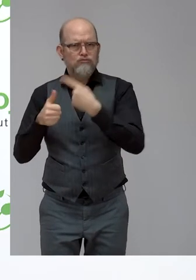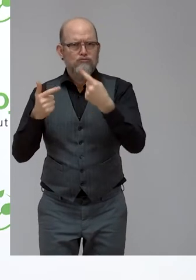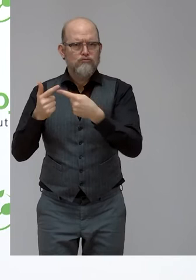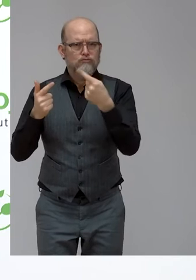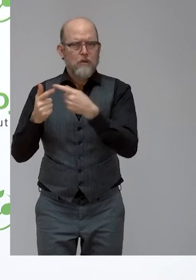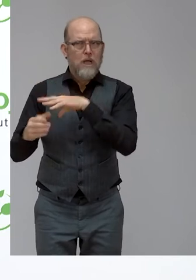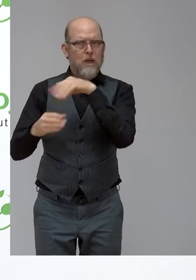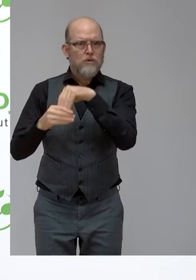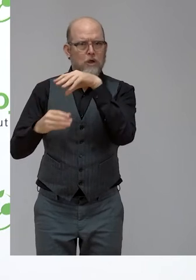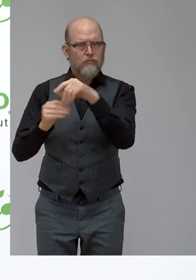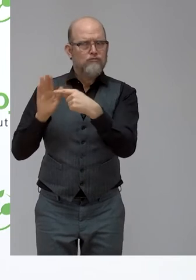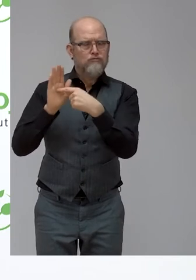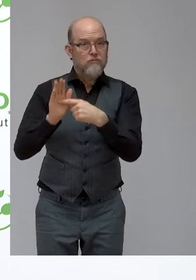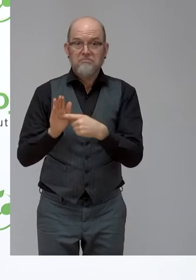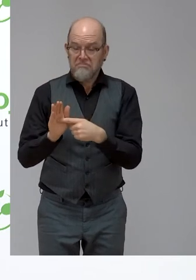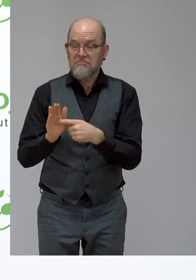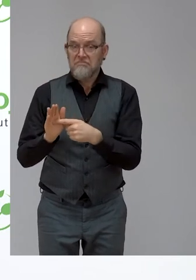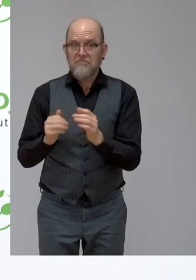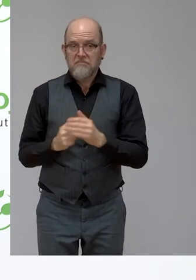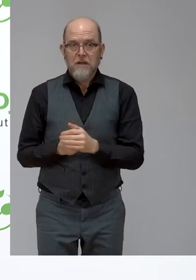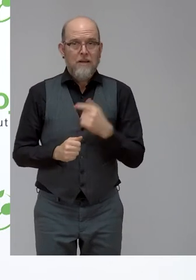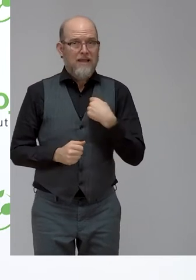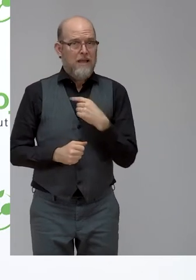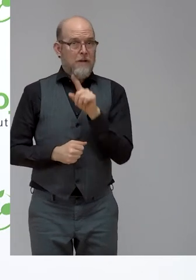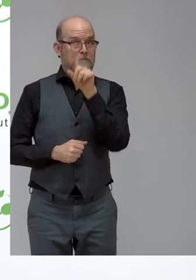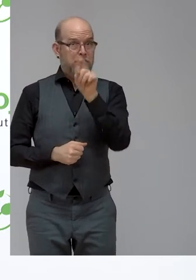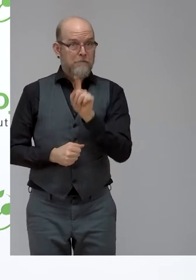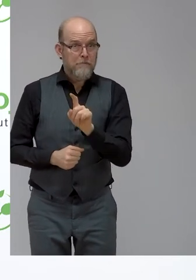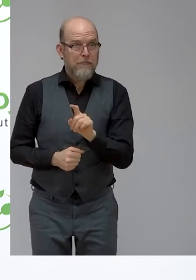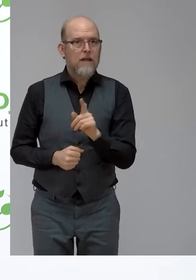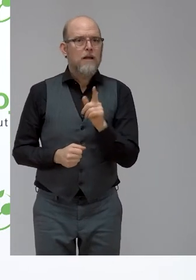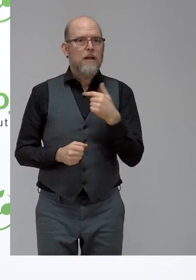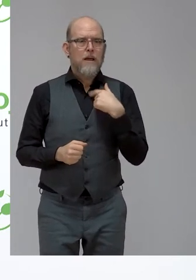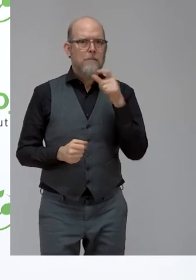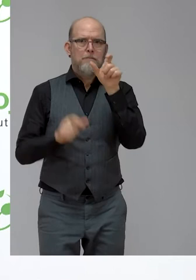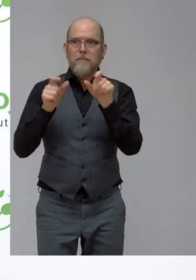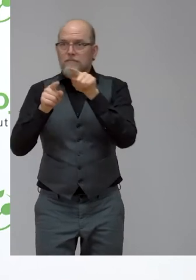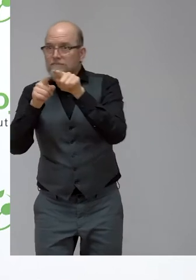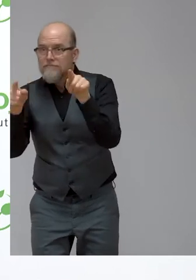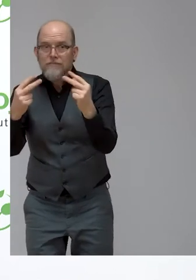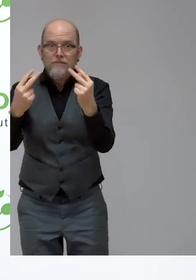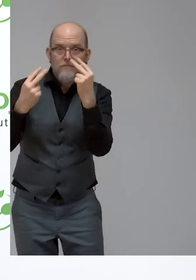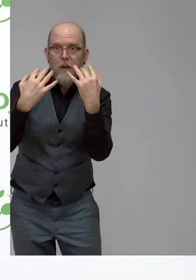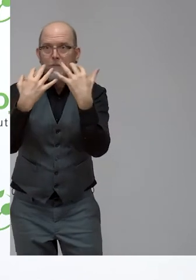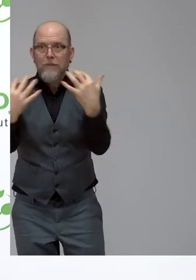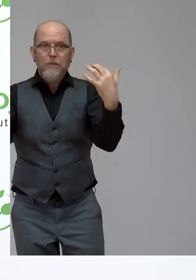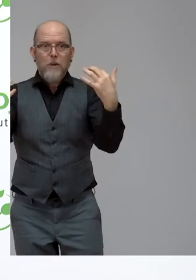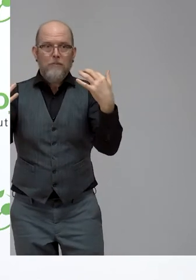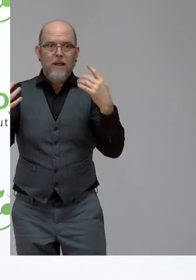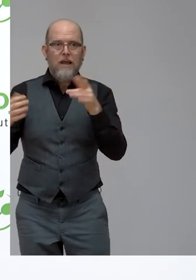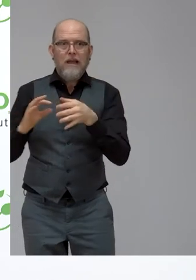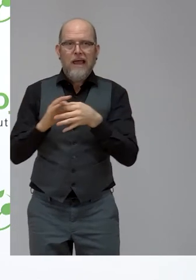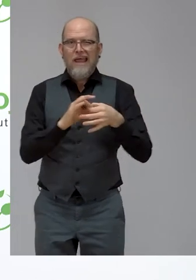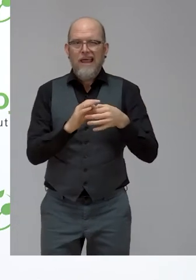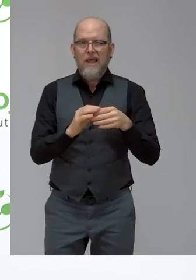My question would be also looking at the the audience that we have here with us today and in those three days. What would be your advice